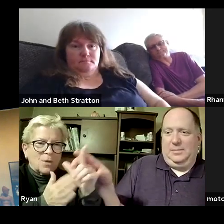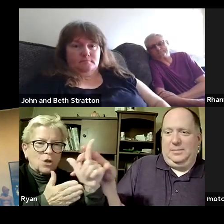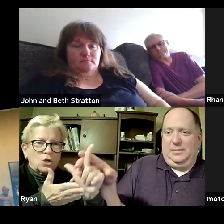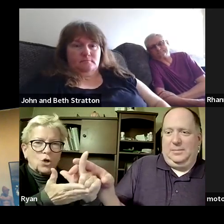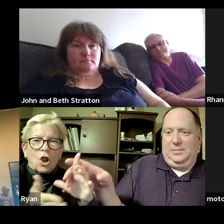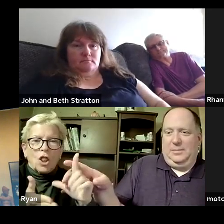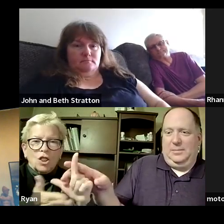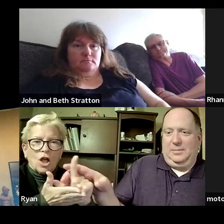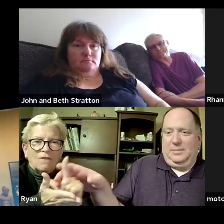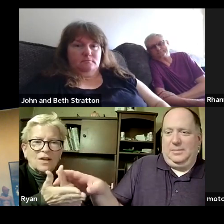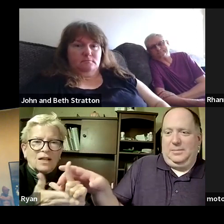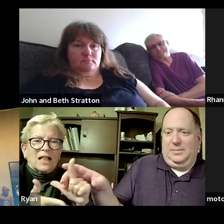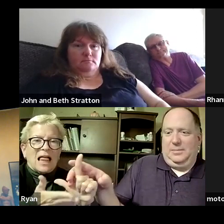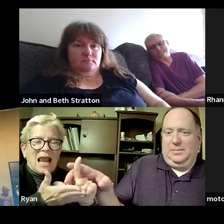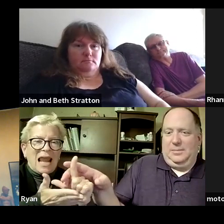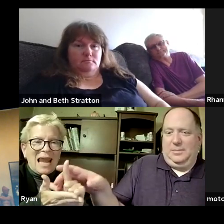yes sir